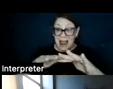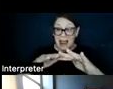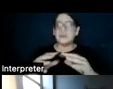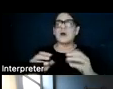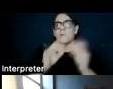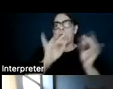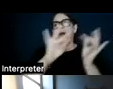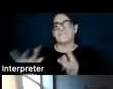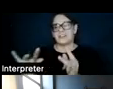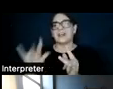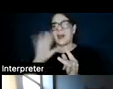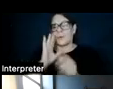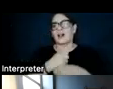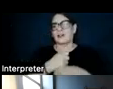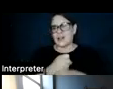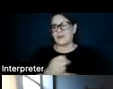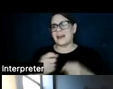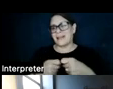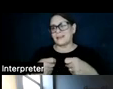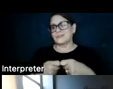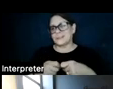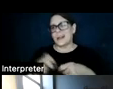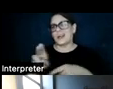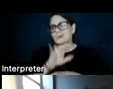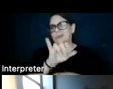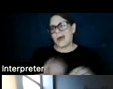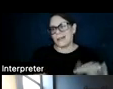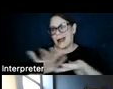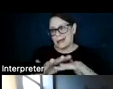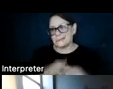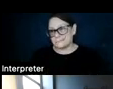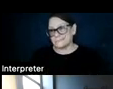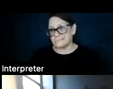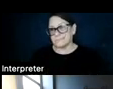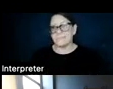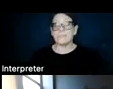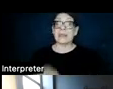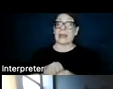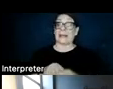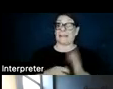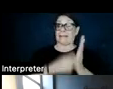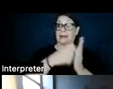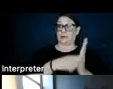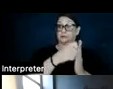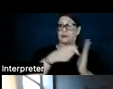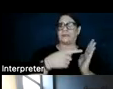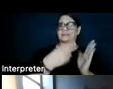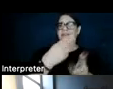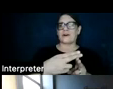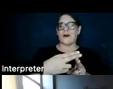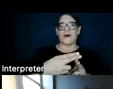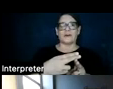efficiently it's generating electricity using that land. In the literature, this is often called a land